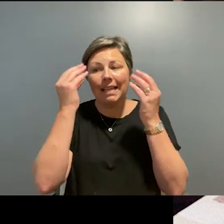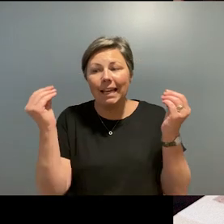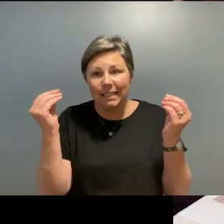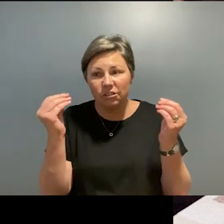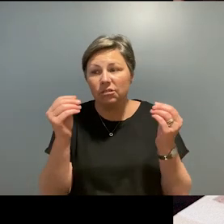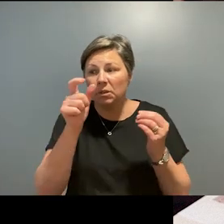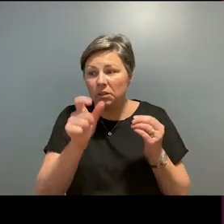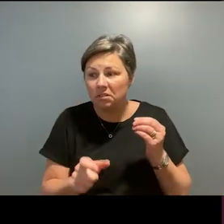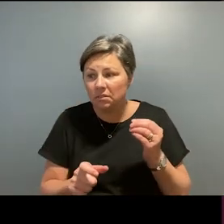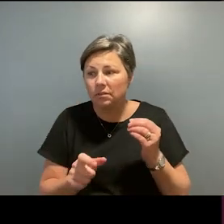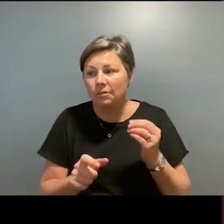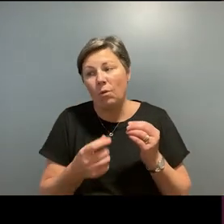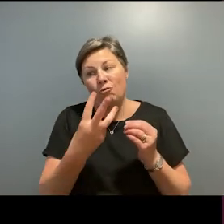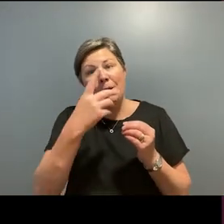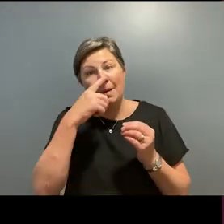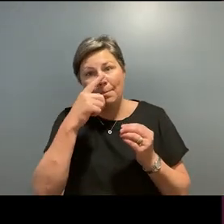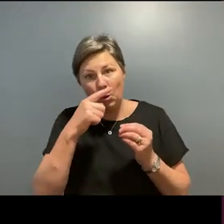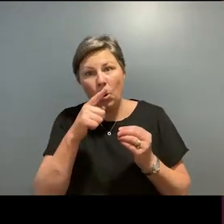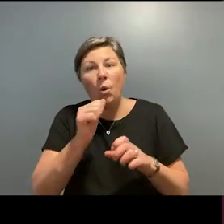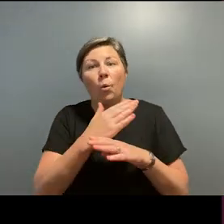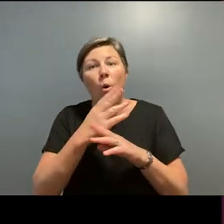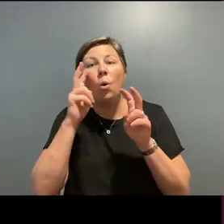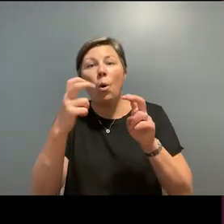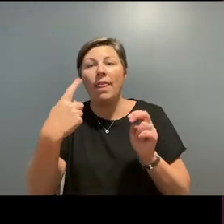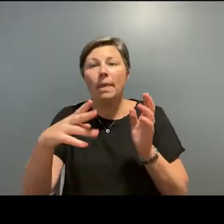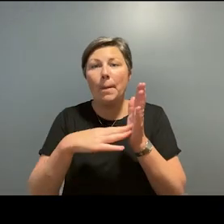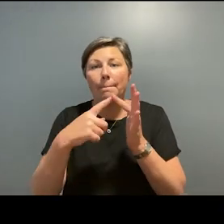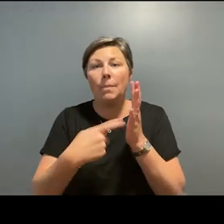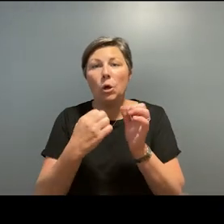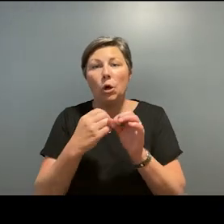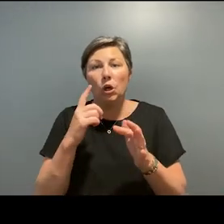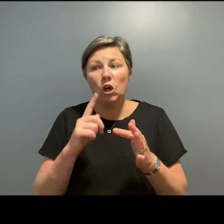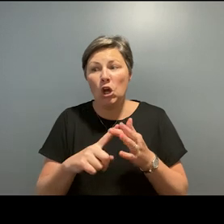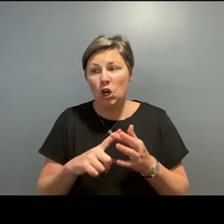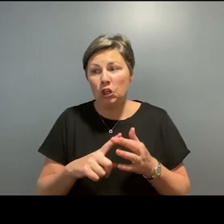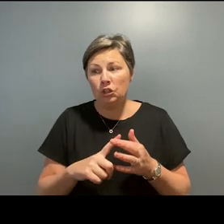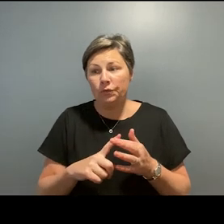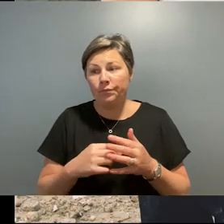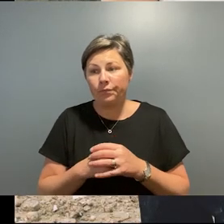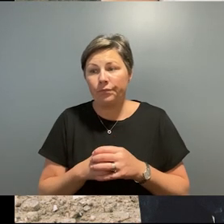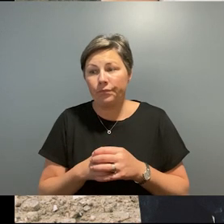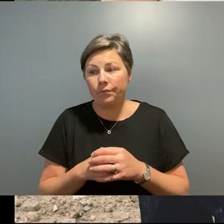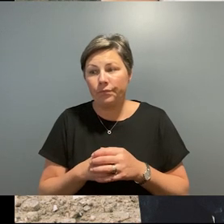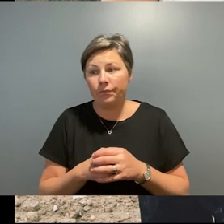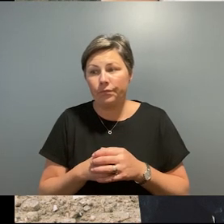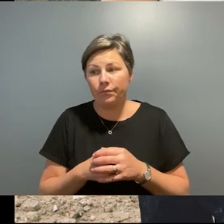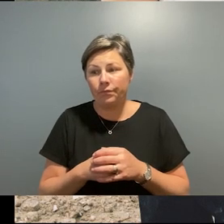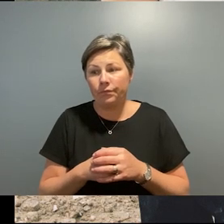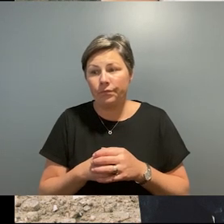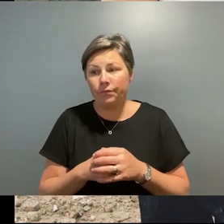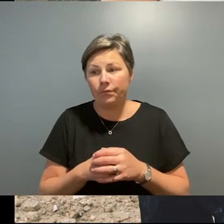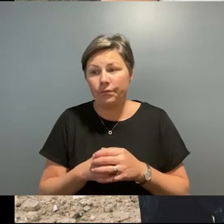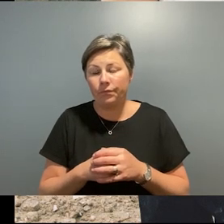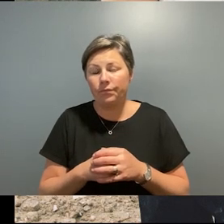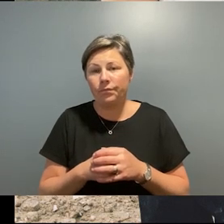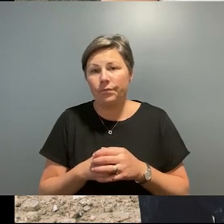peter tobias's project the merge which asks us whether we are living in a computer simulation and brunberg and shannon's spirit